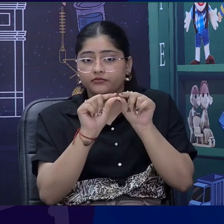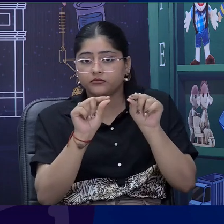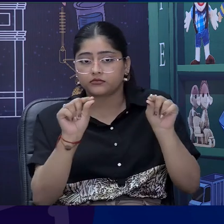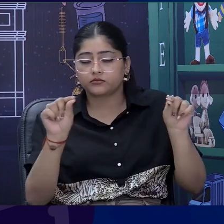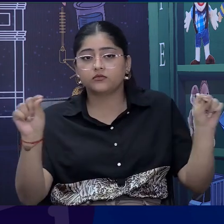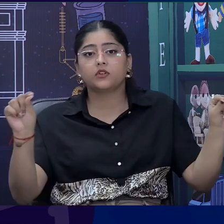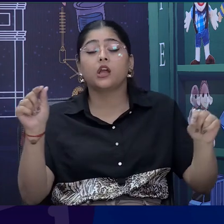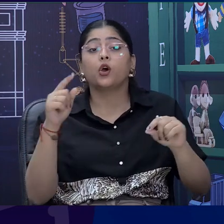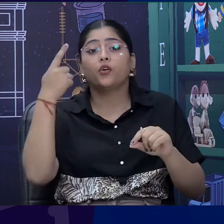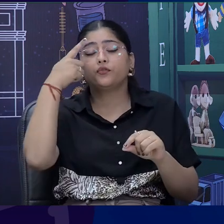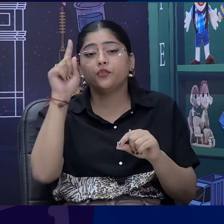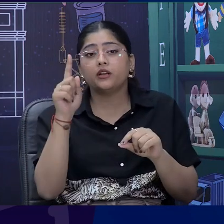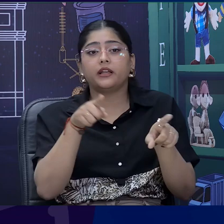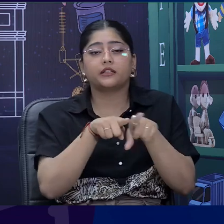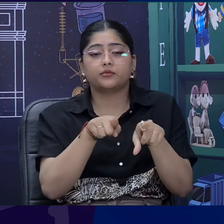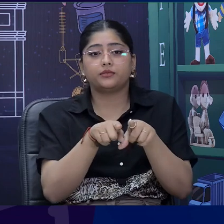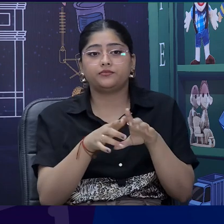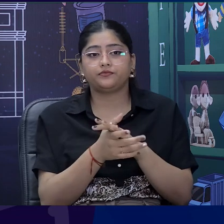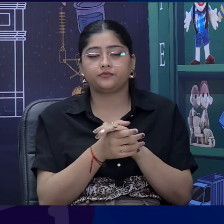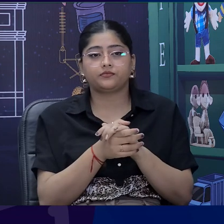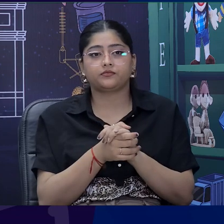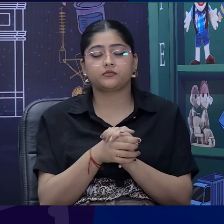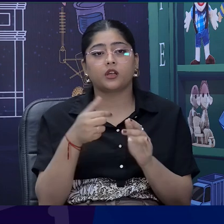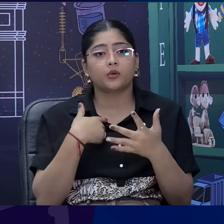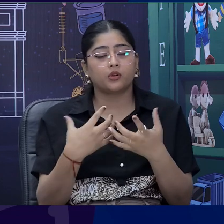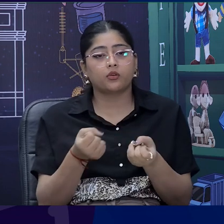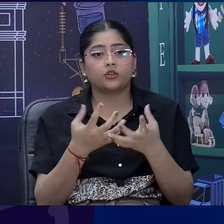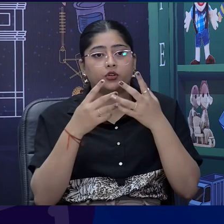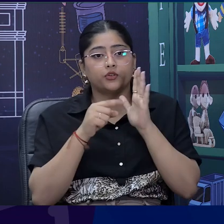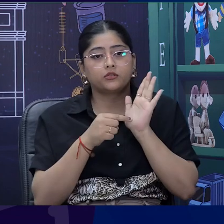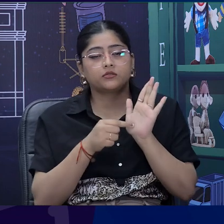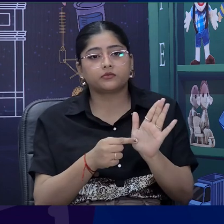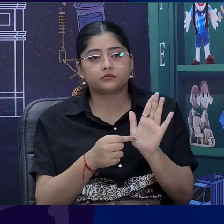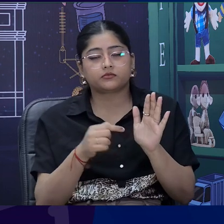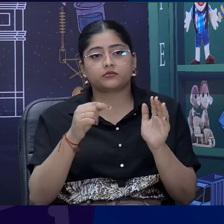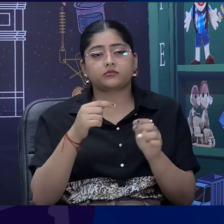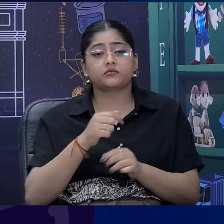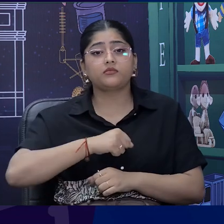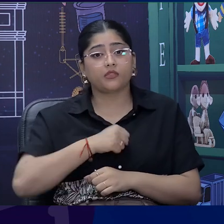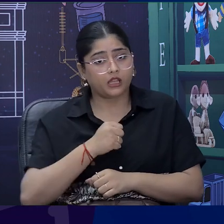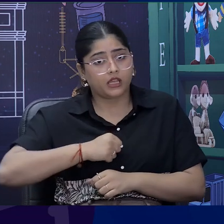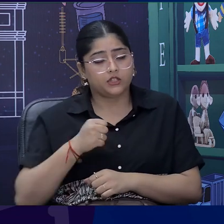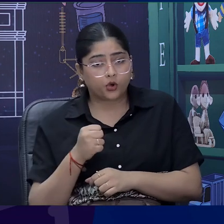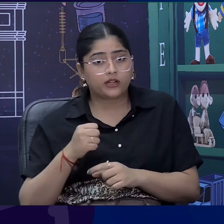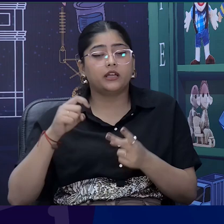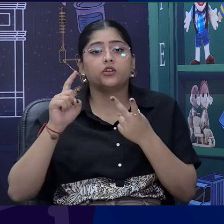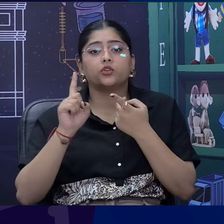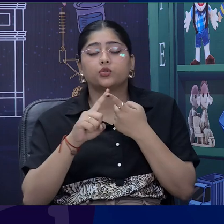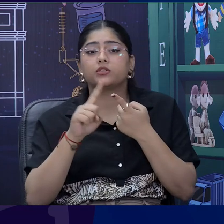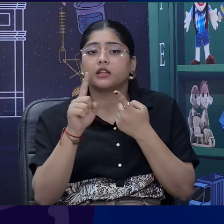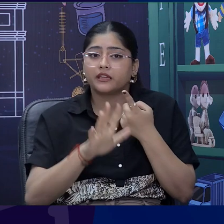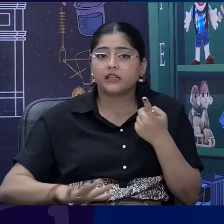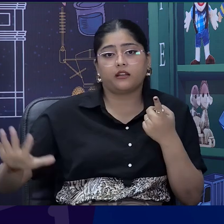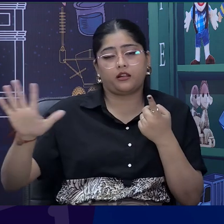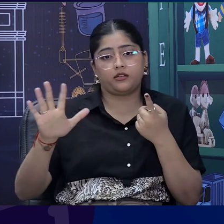can show England and Scotland again by making it tactile by putting sand on